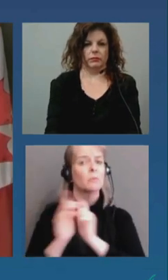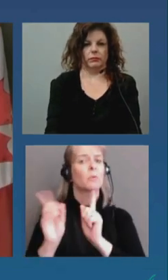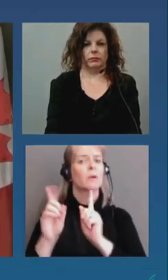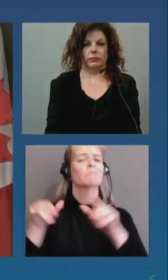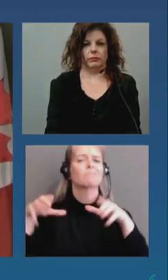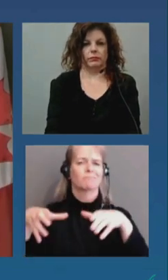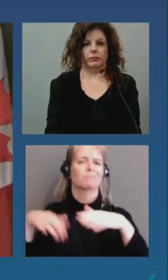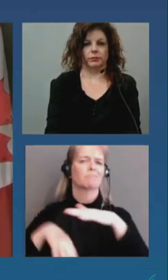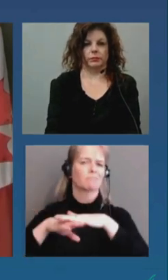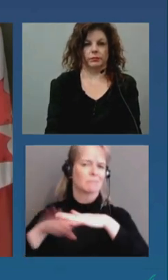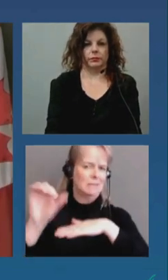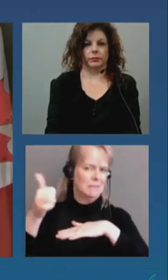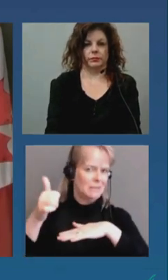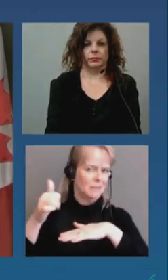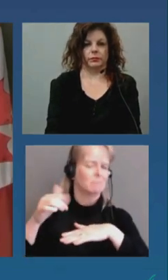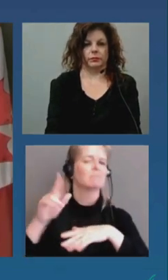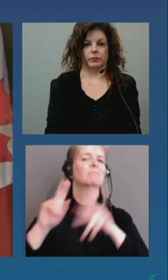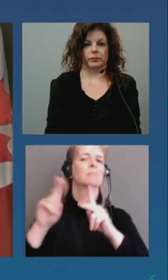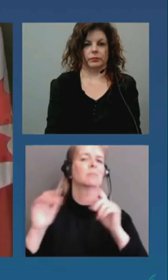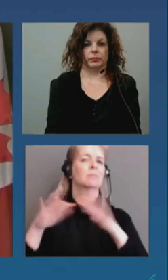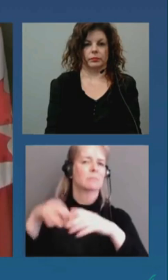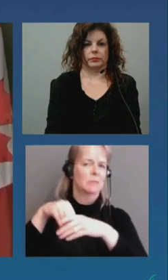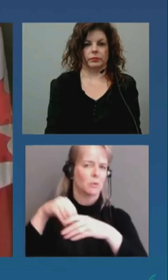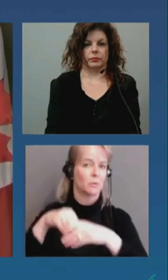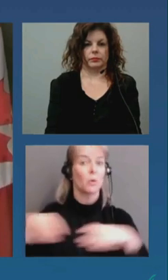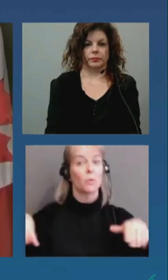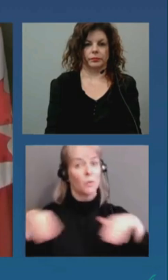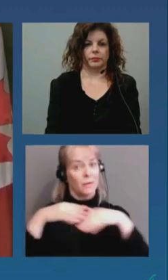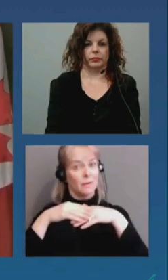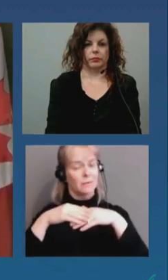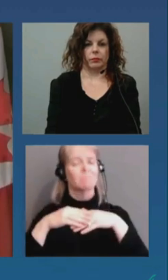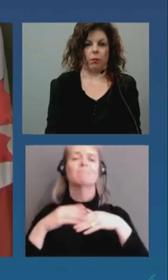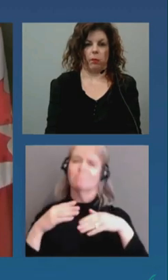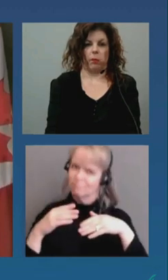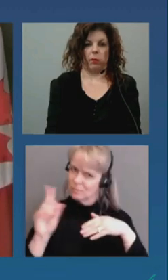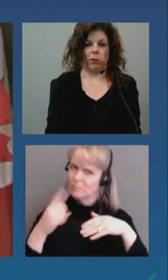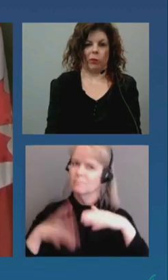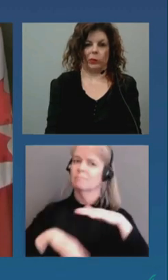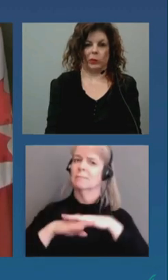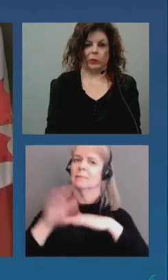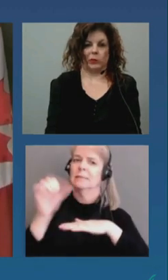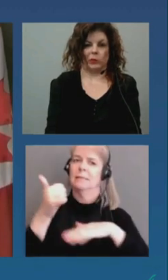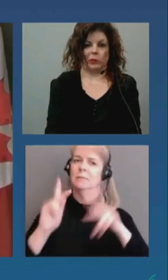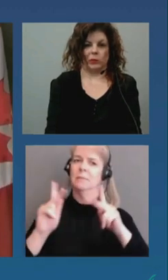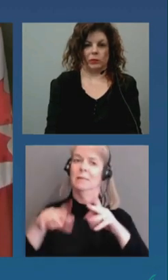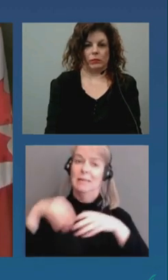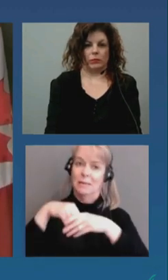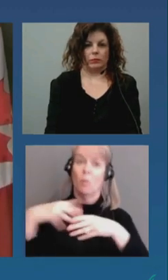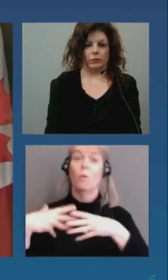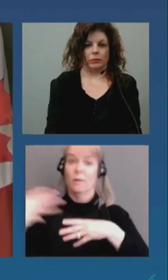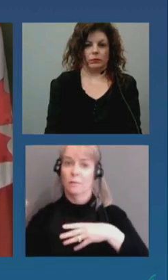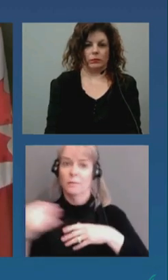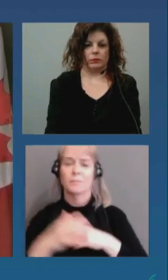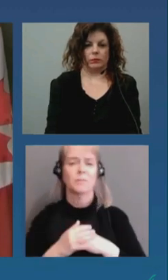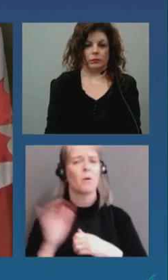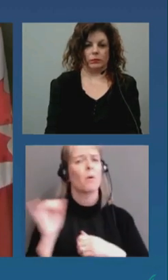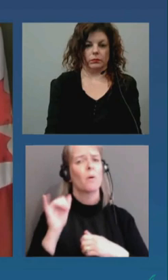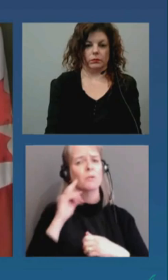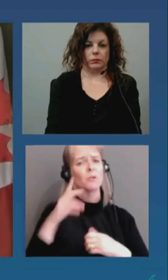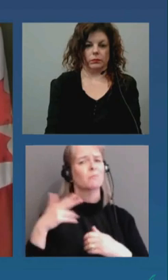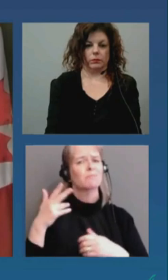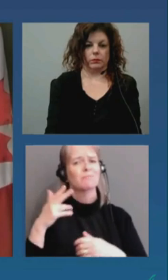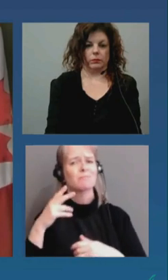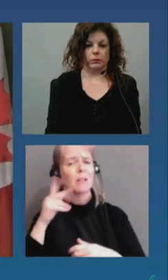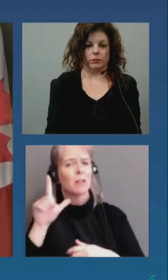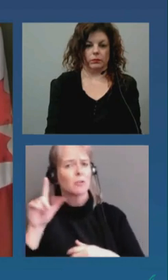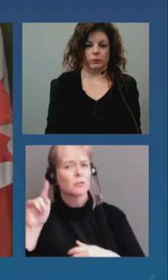indoors and outdoors committing only essential construction activities this includes residential homes long-term care